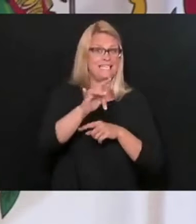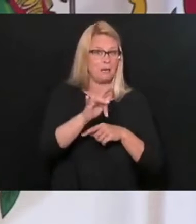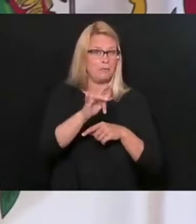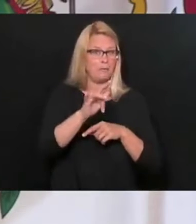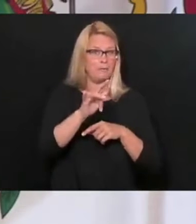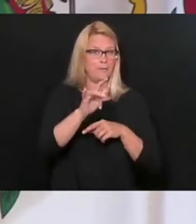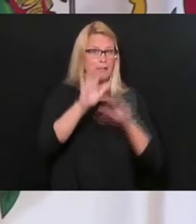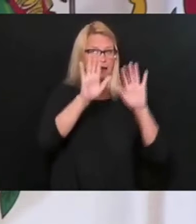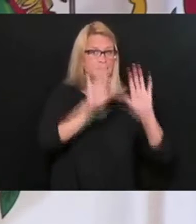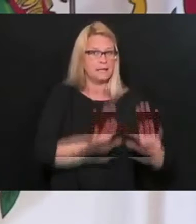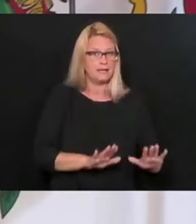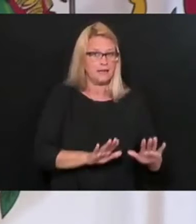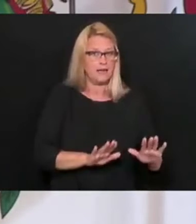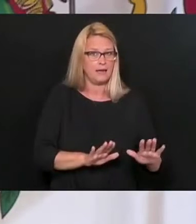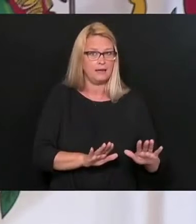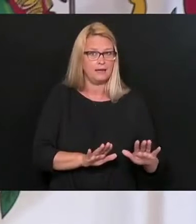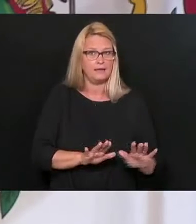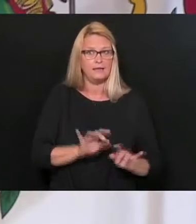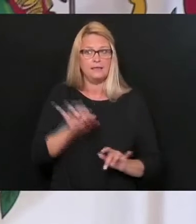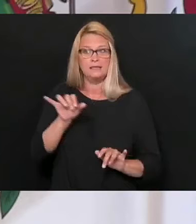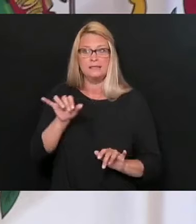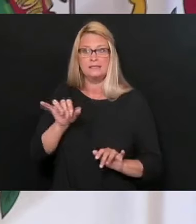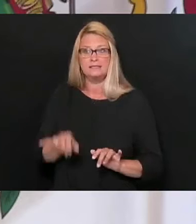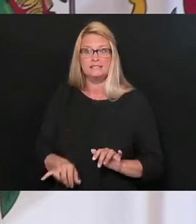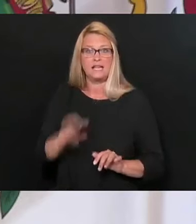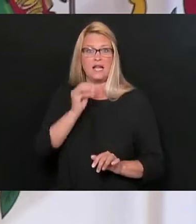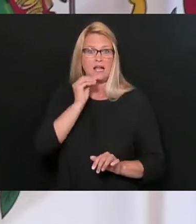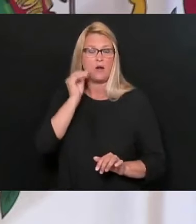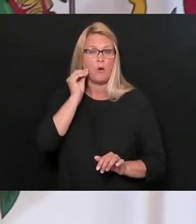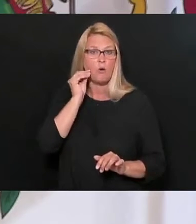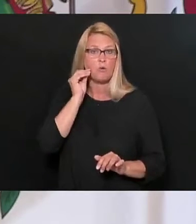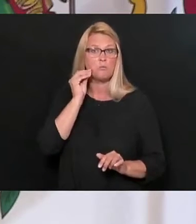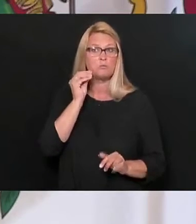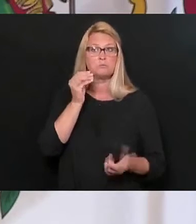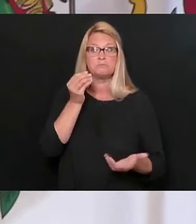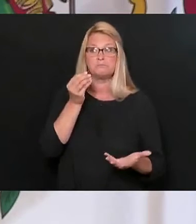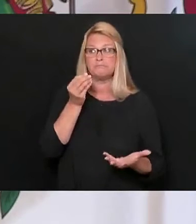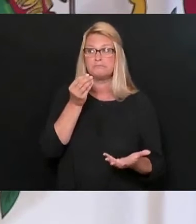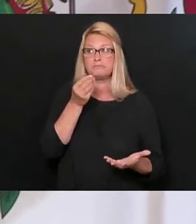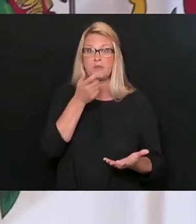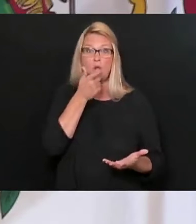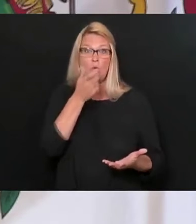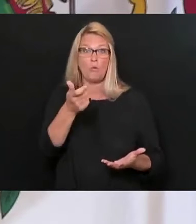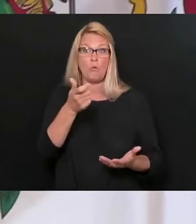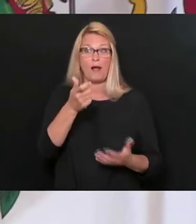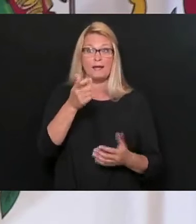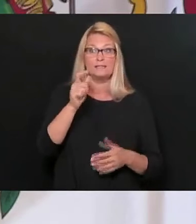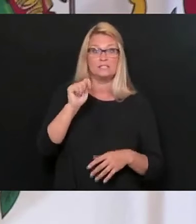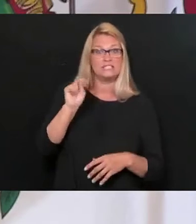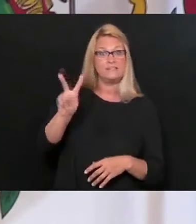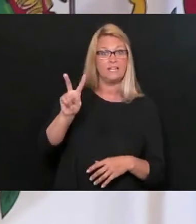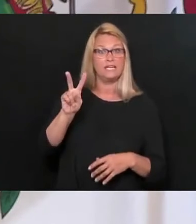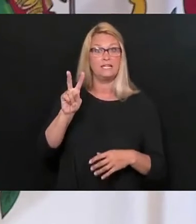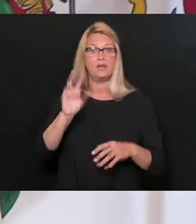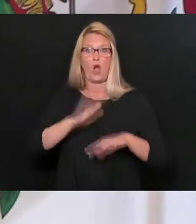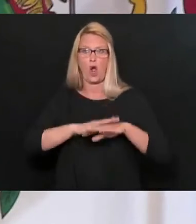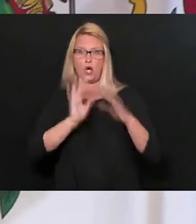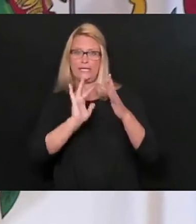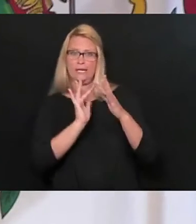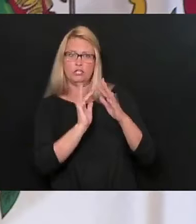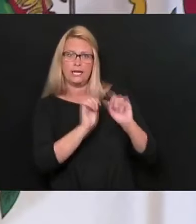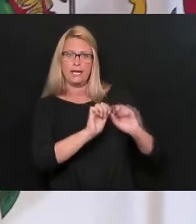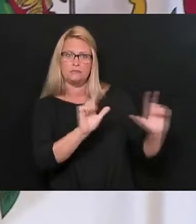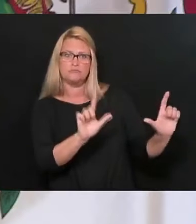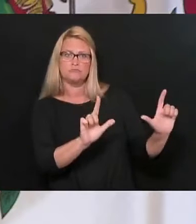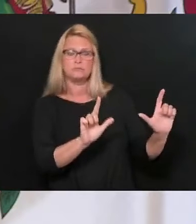you know, sermons and everything. And with all that, maybe try to pick up, you know, some online stuff. If not, you know,